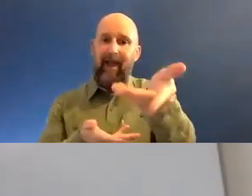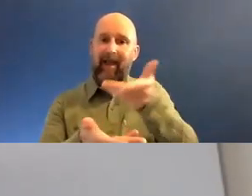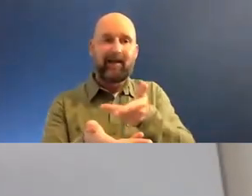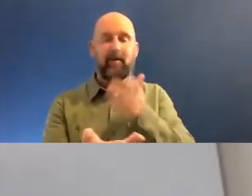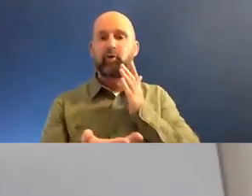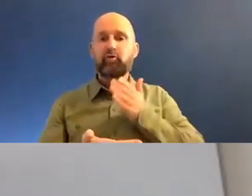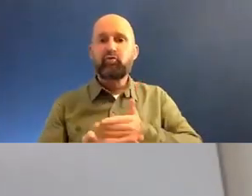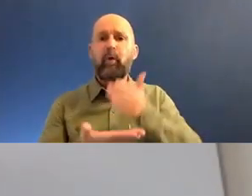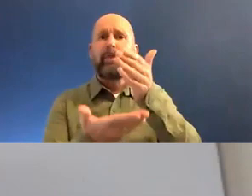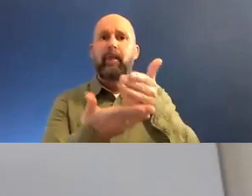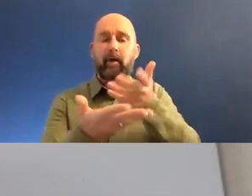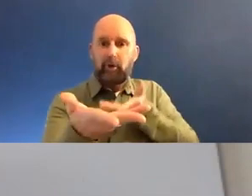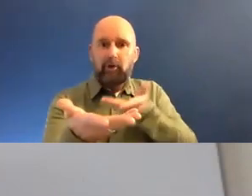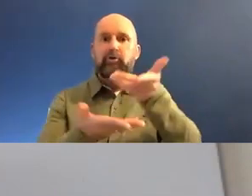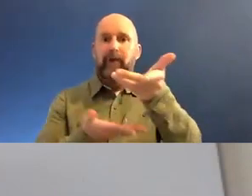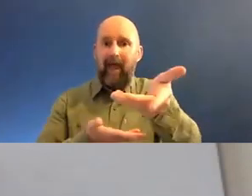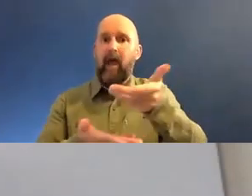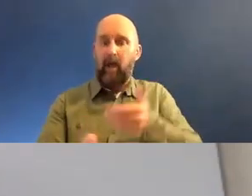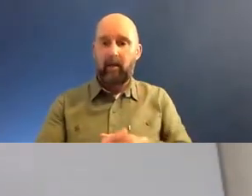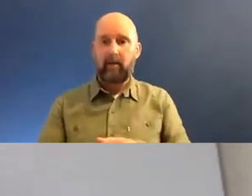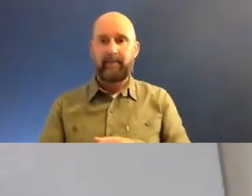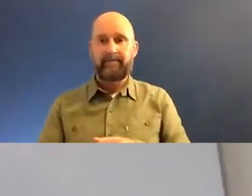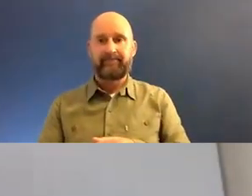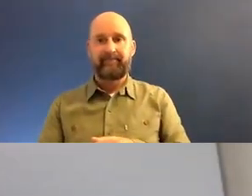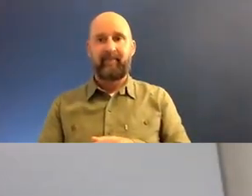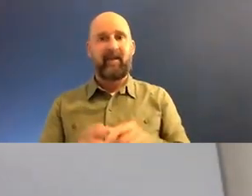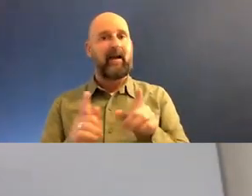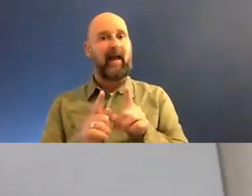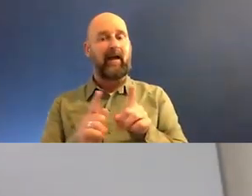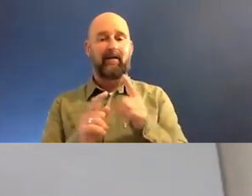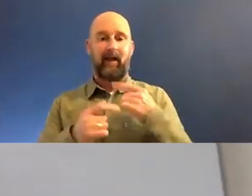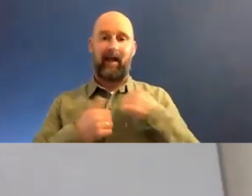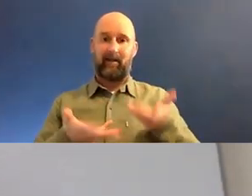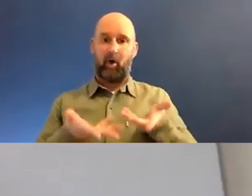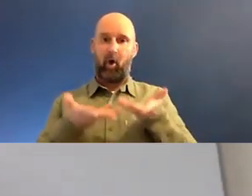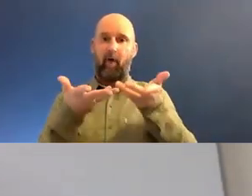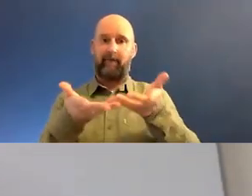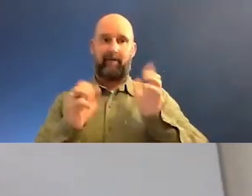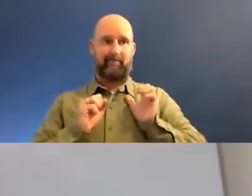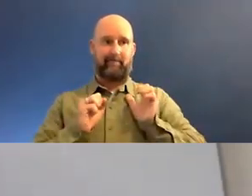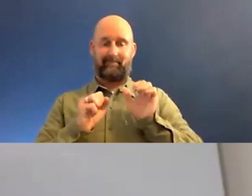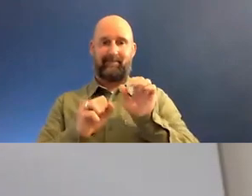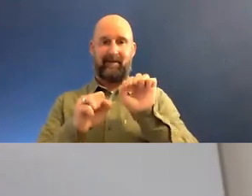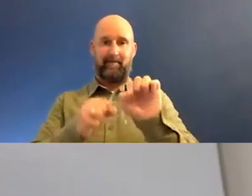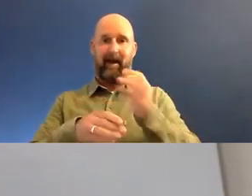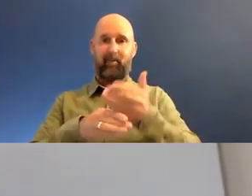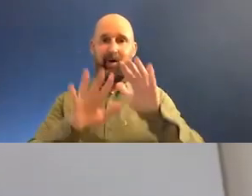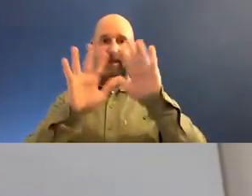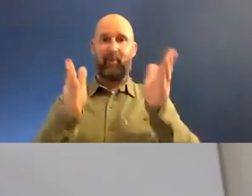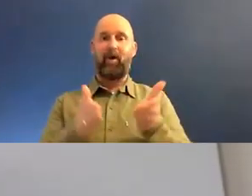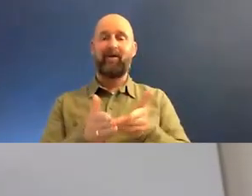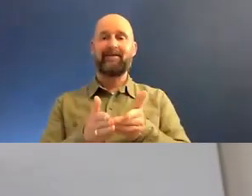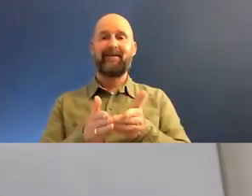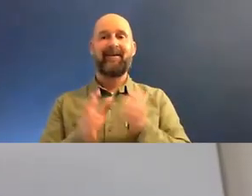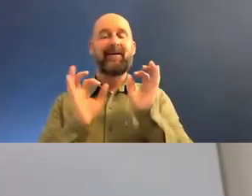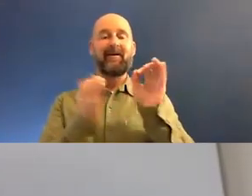call it that. And in that sense, it's, it's kind of like an offering that you put out into the world. And I'm sure the purist, so I'd like